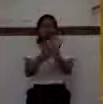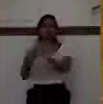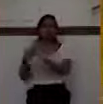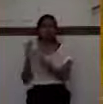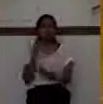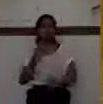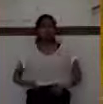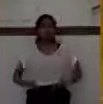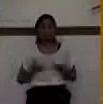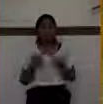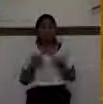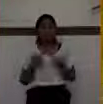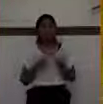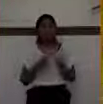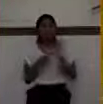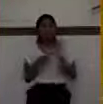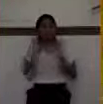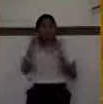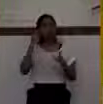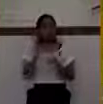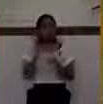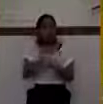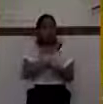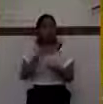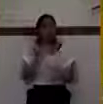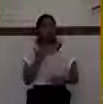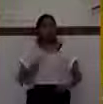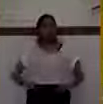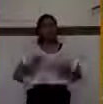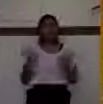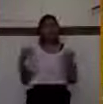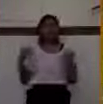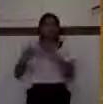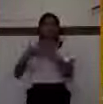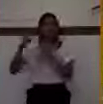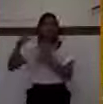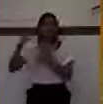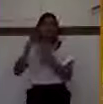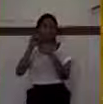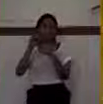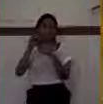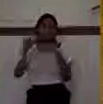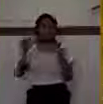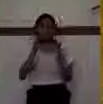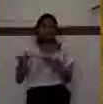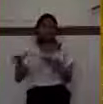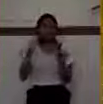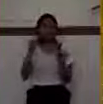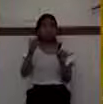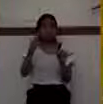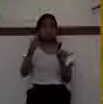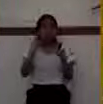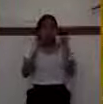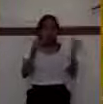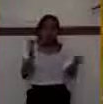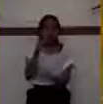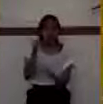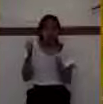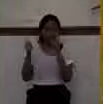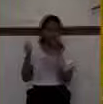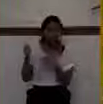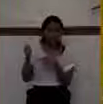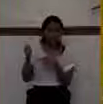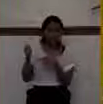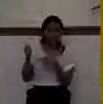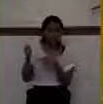met the standard of gold, or was it something lesser than that? We will be revealed before